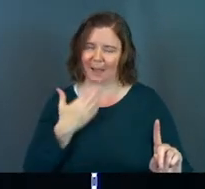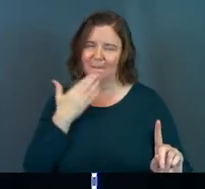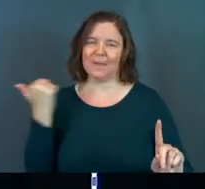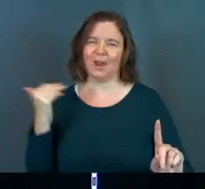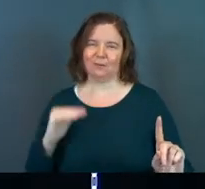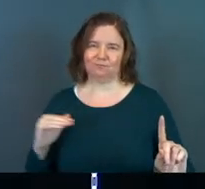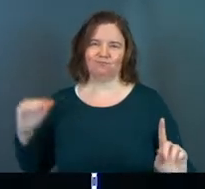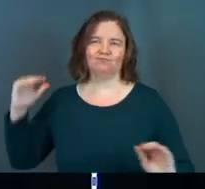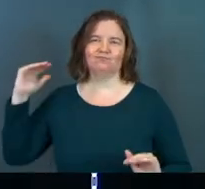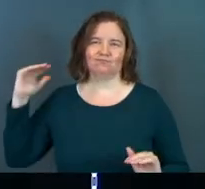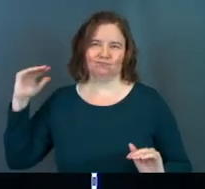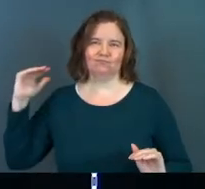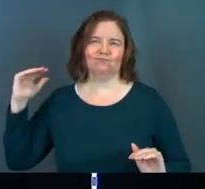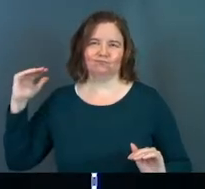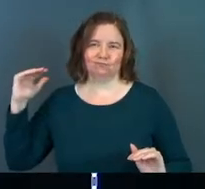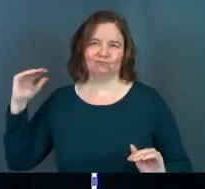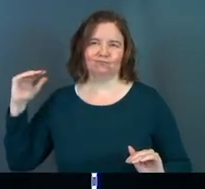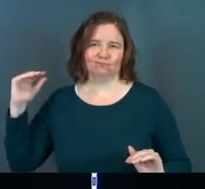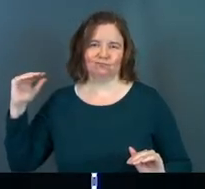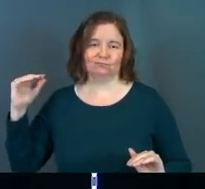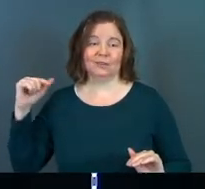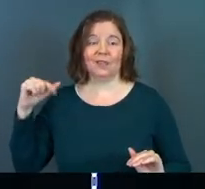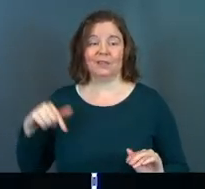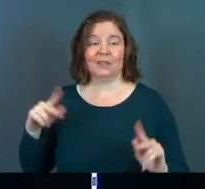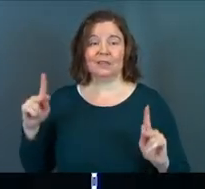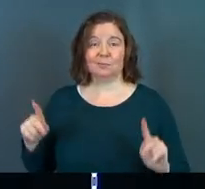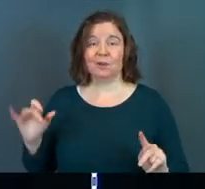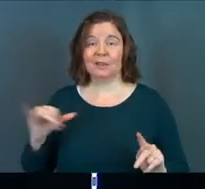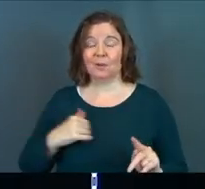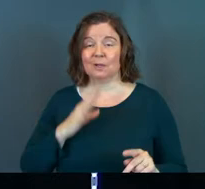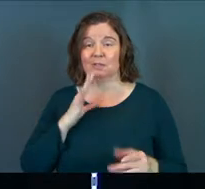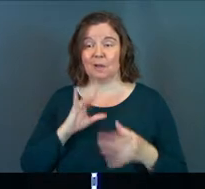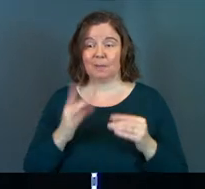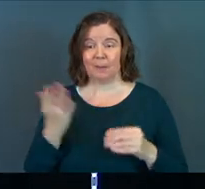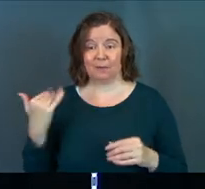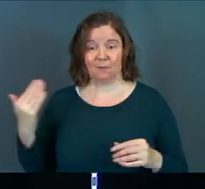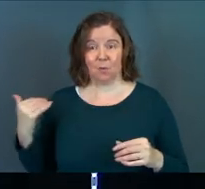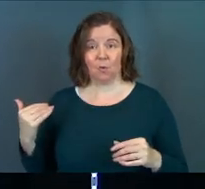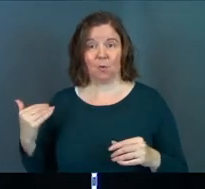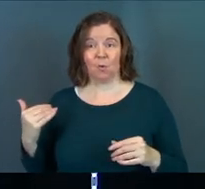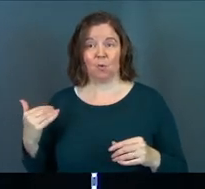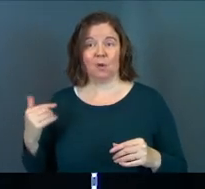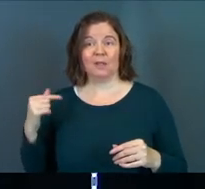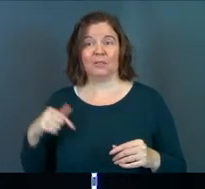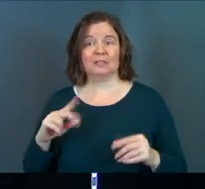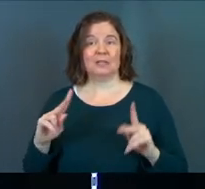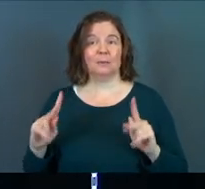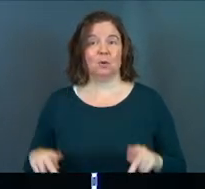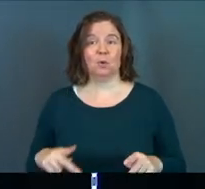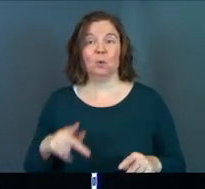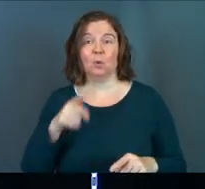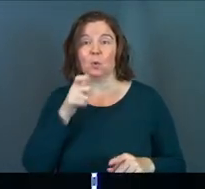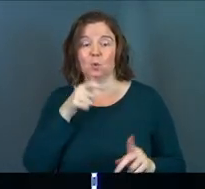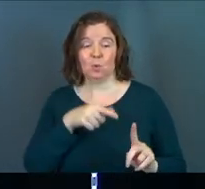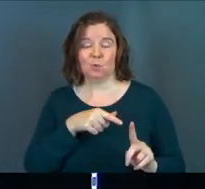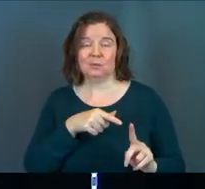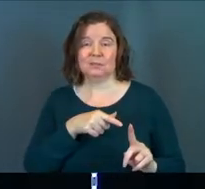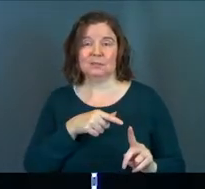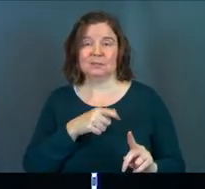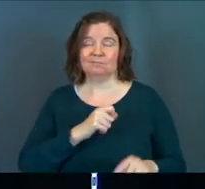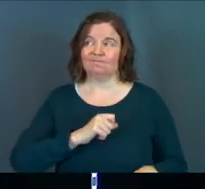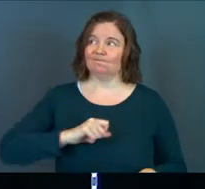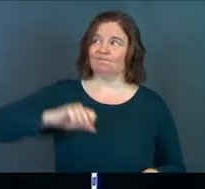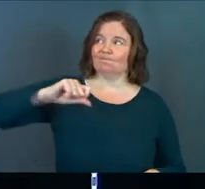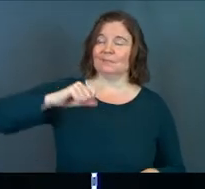better than they are. This person is like we talked about earlier, is this is the person who is going against